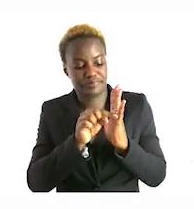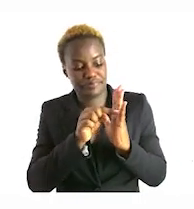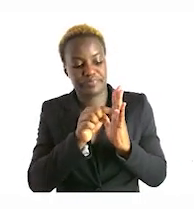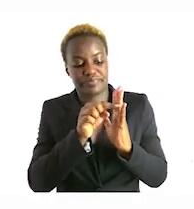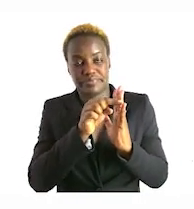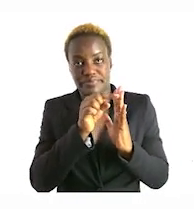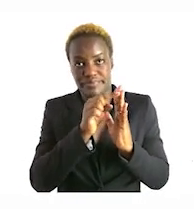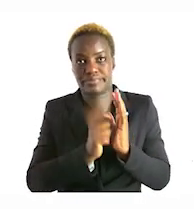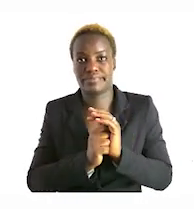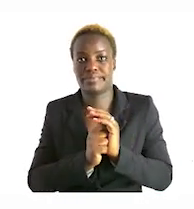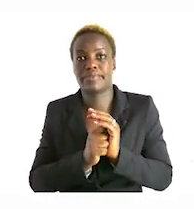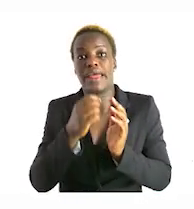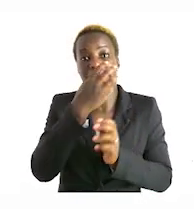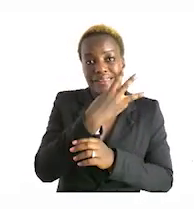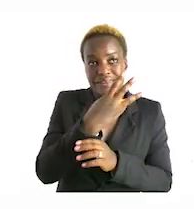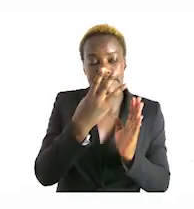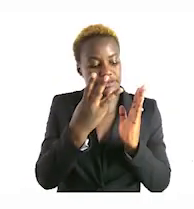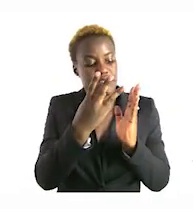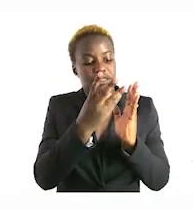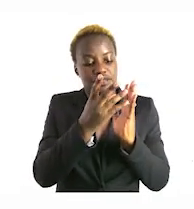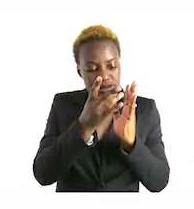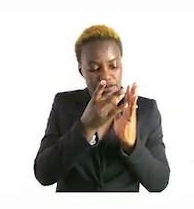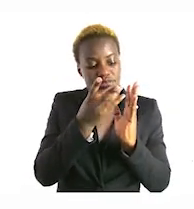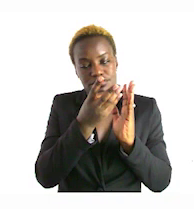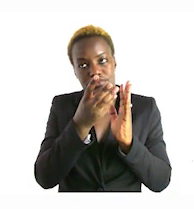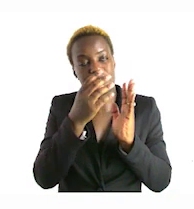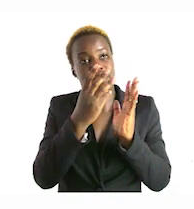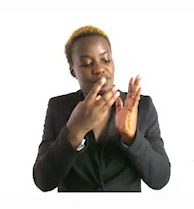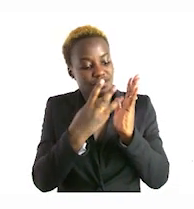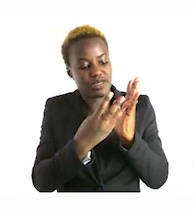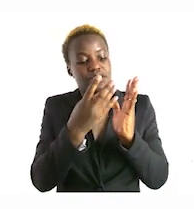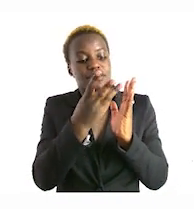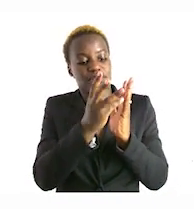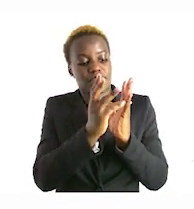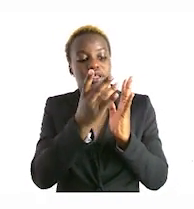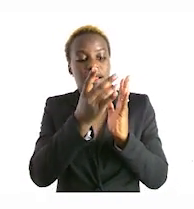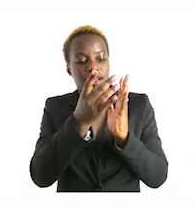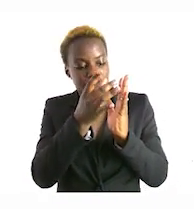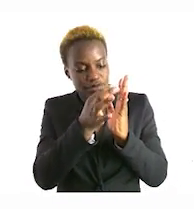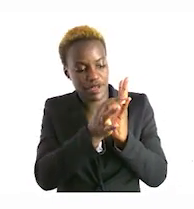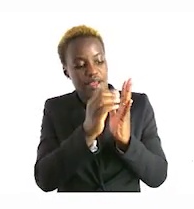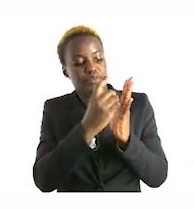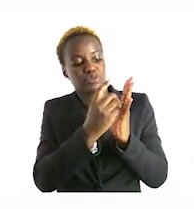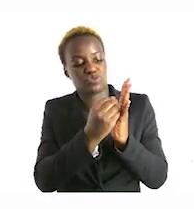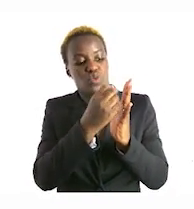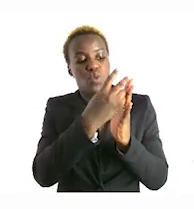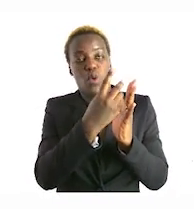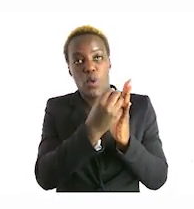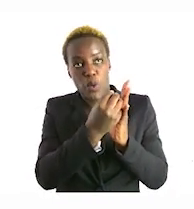6 9 12 15 18 21